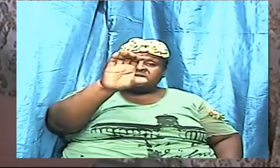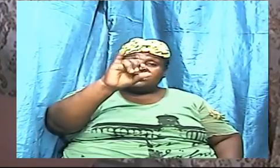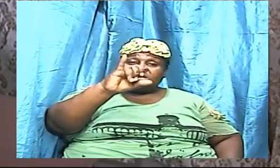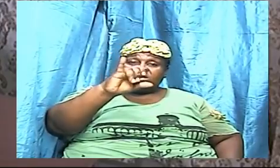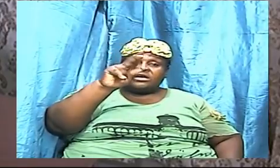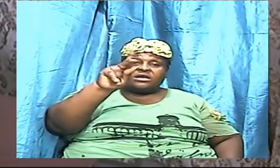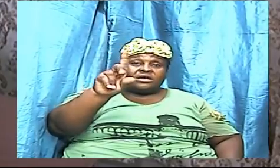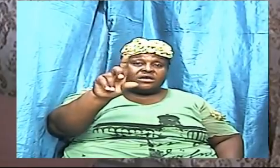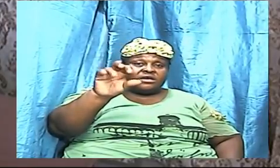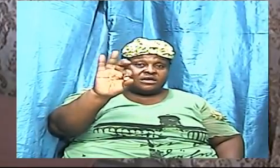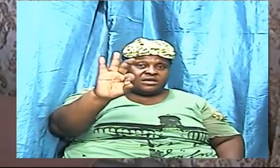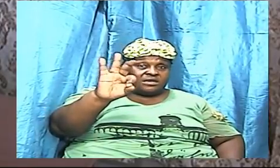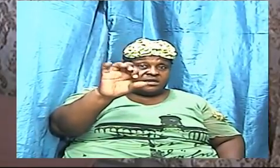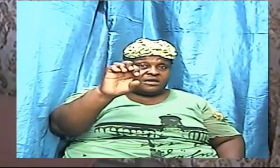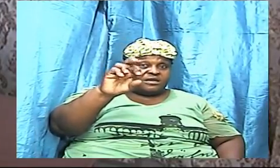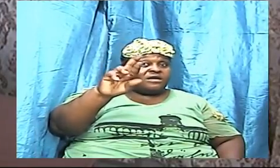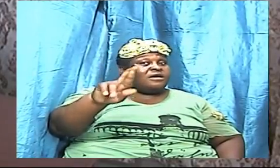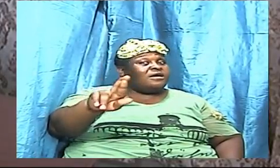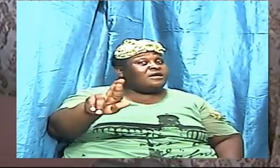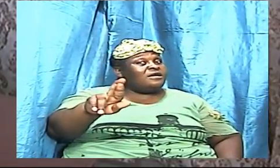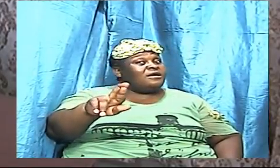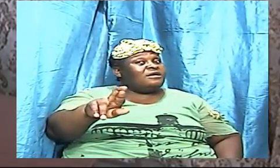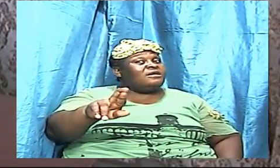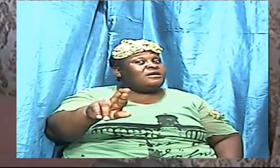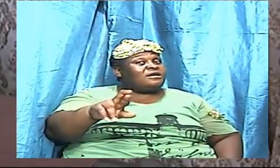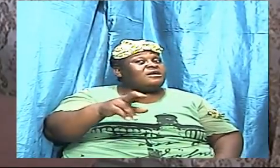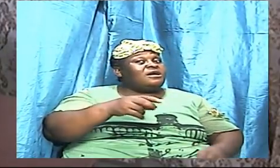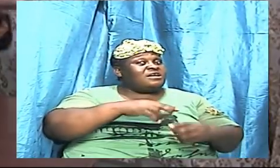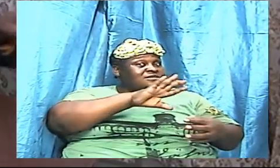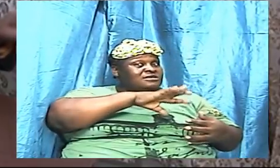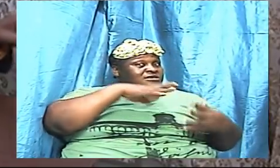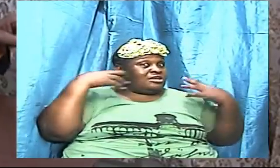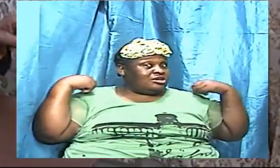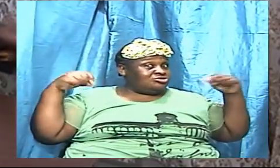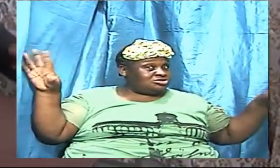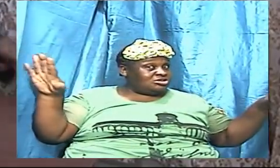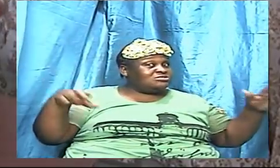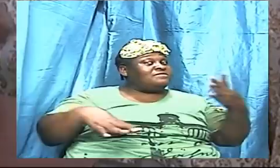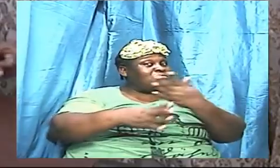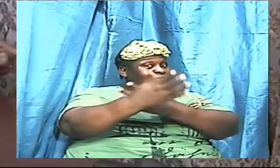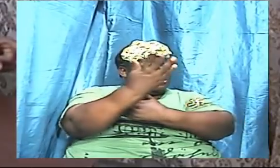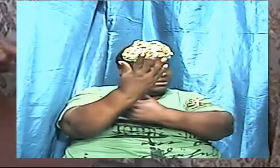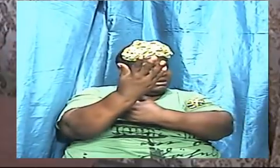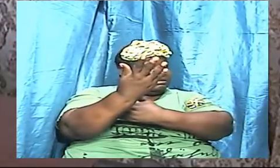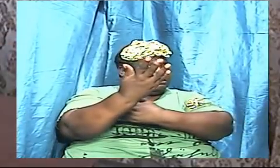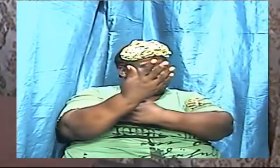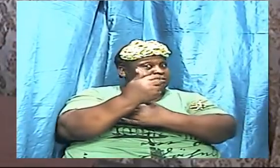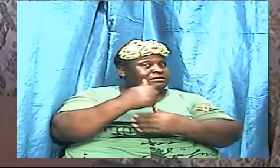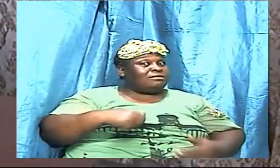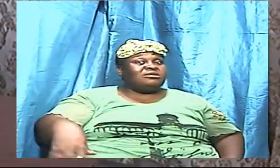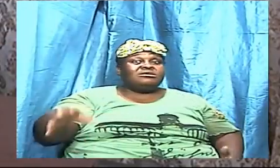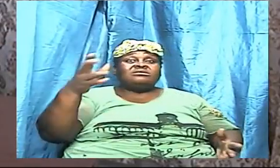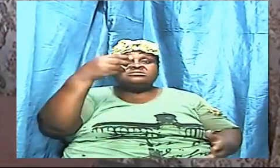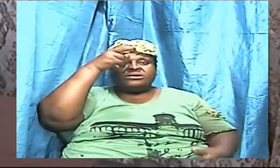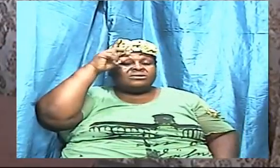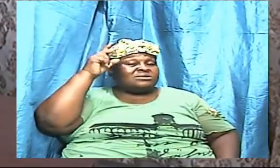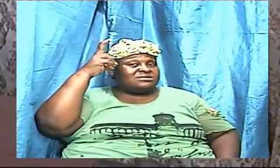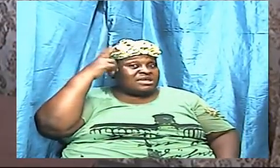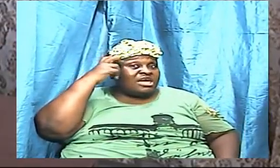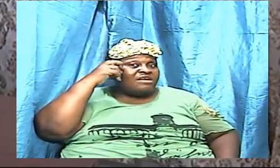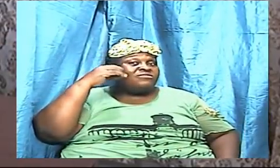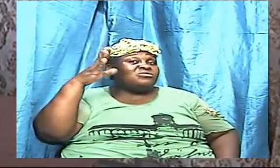knows the ins and outs of spiritual warfare after all he has been